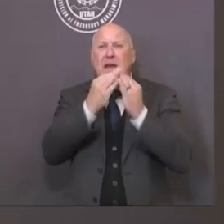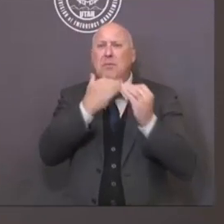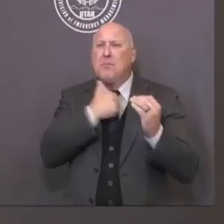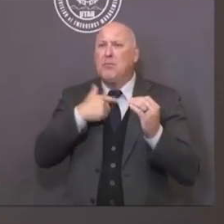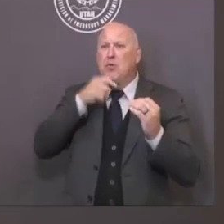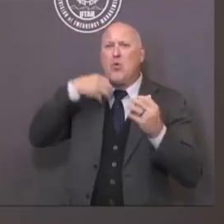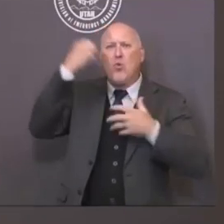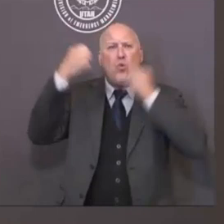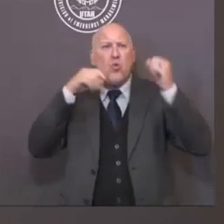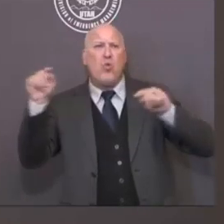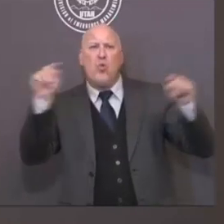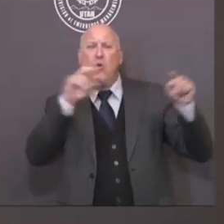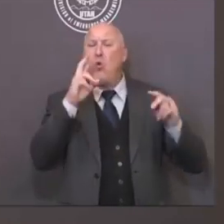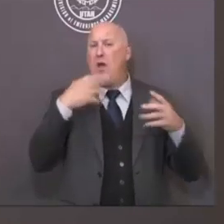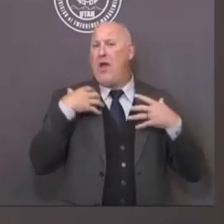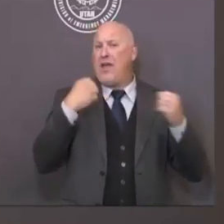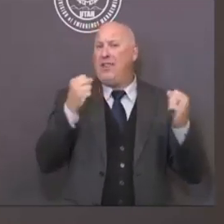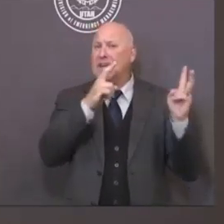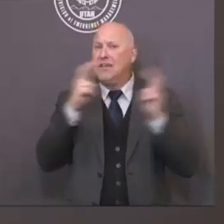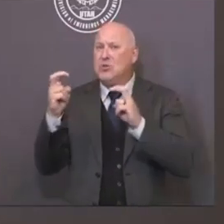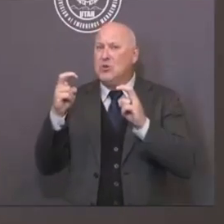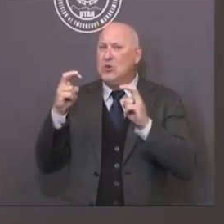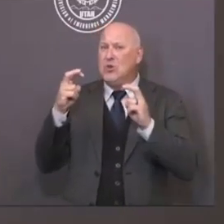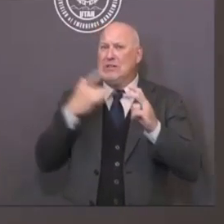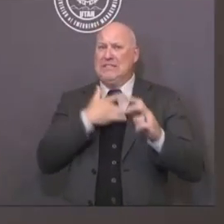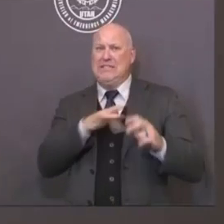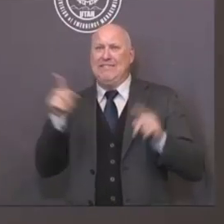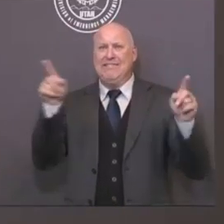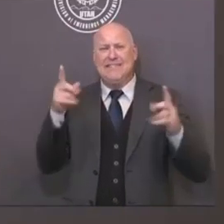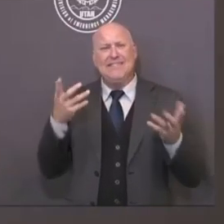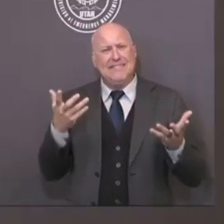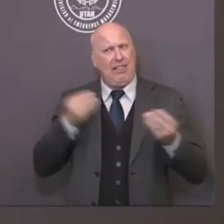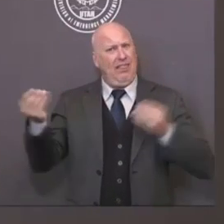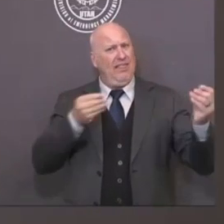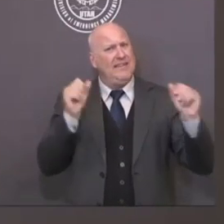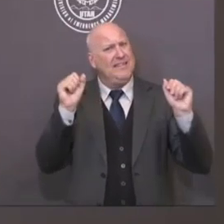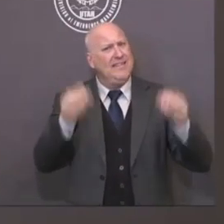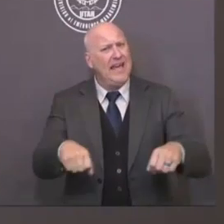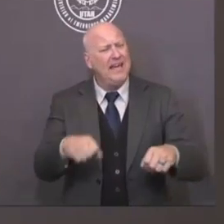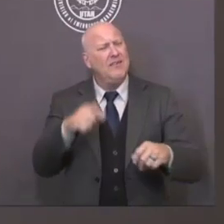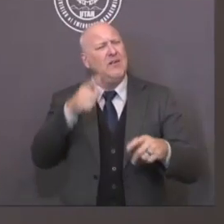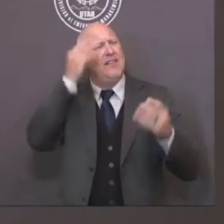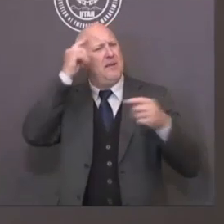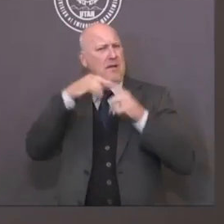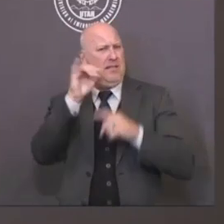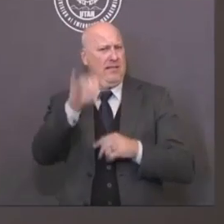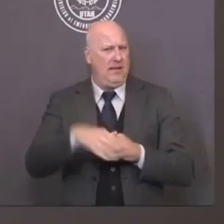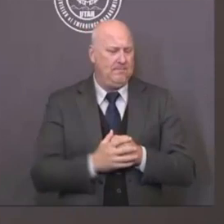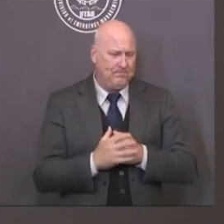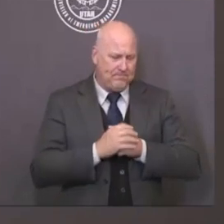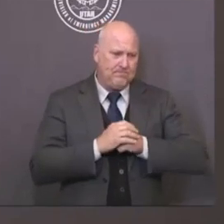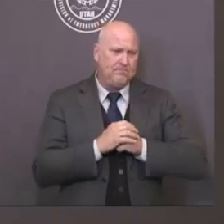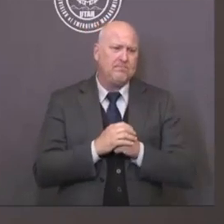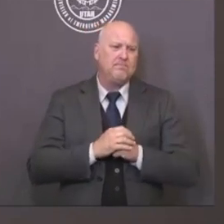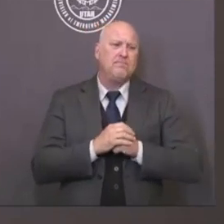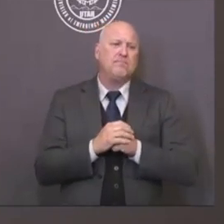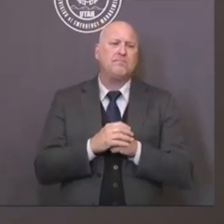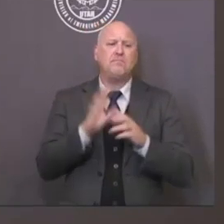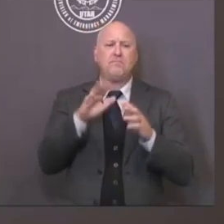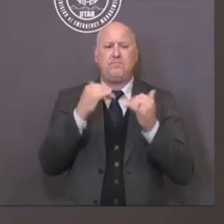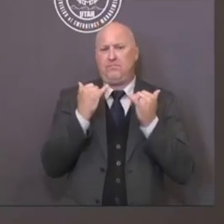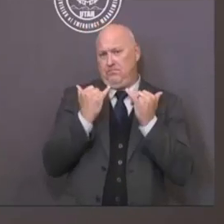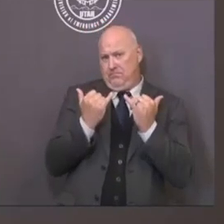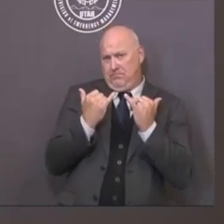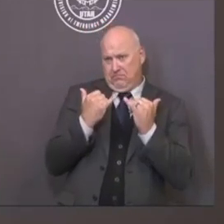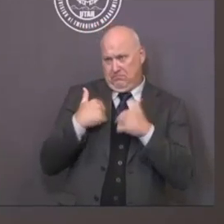able to really understand how individuals are using it and the utility to our response. 58,000 Utah residents have